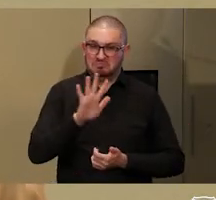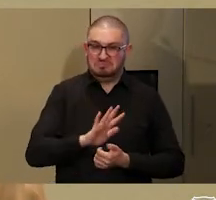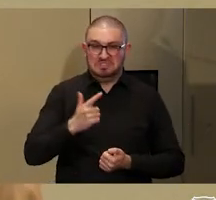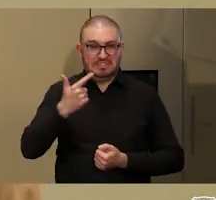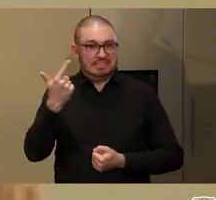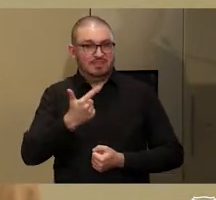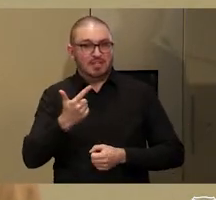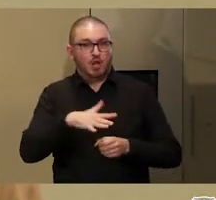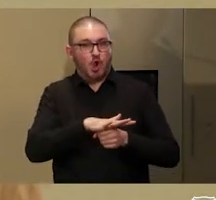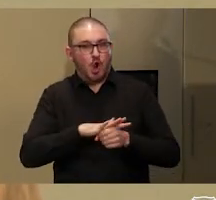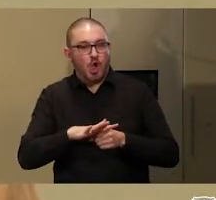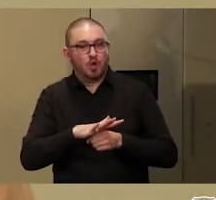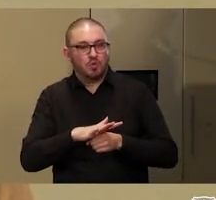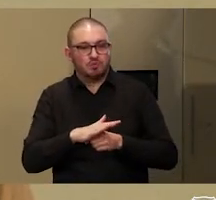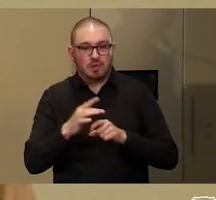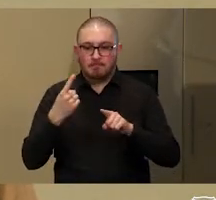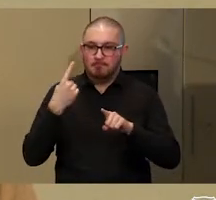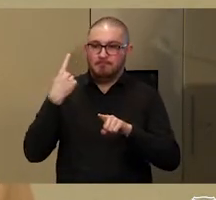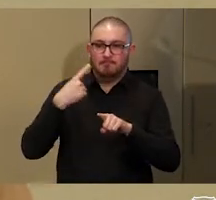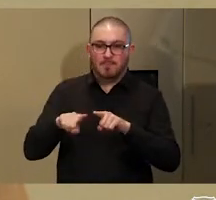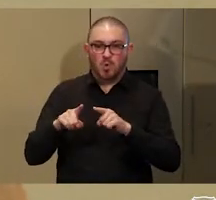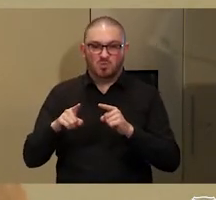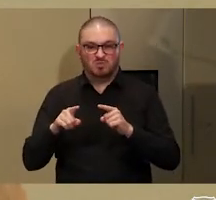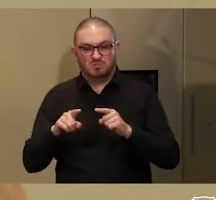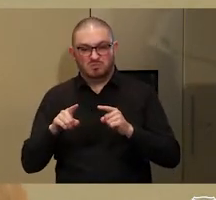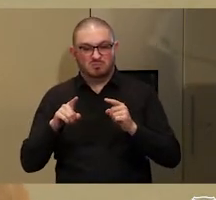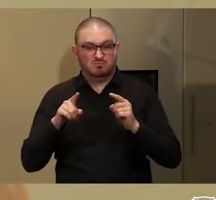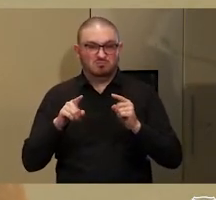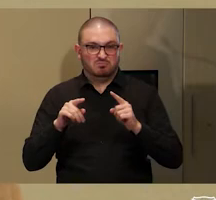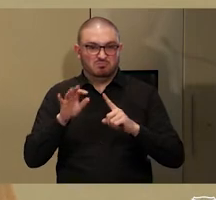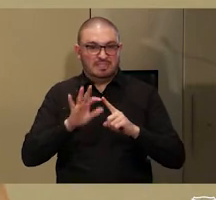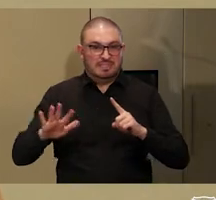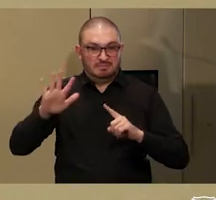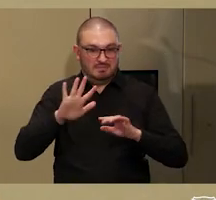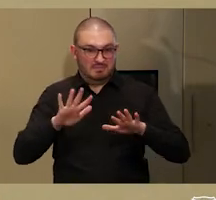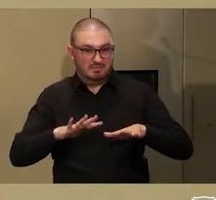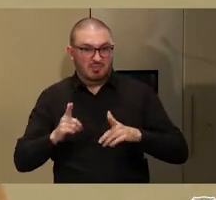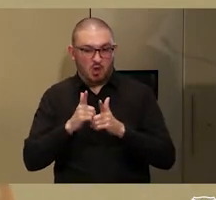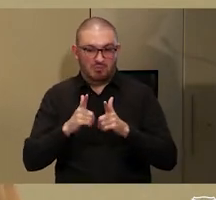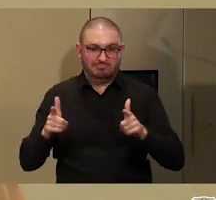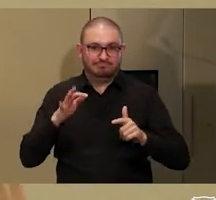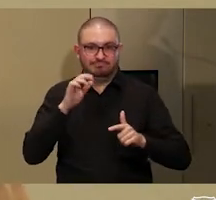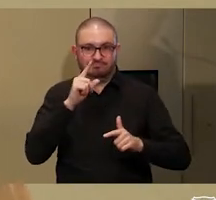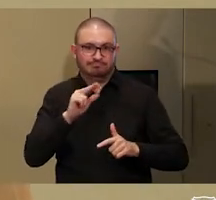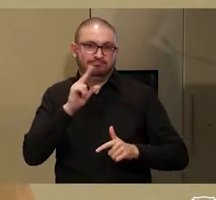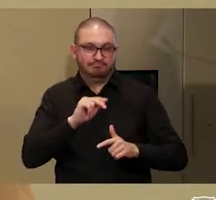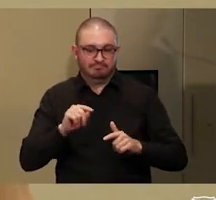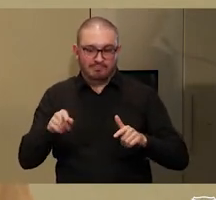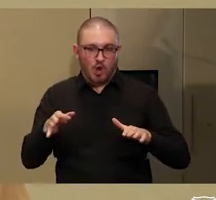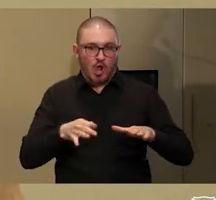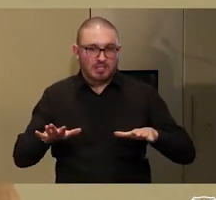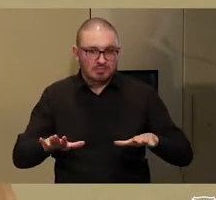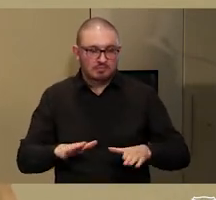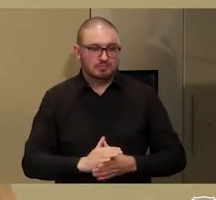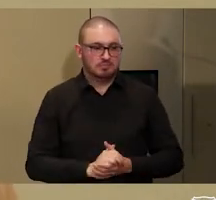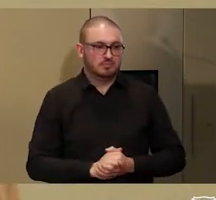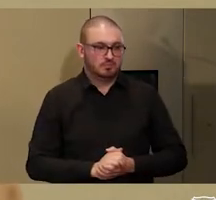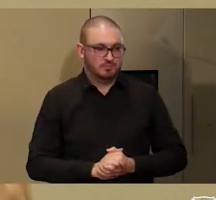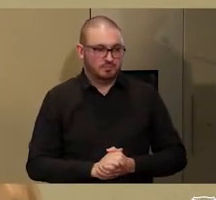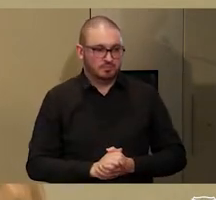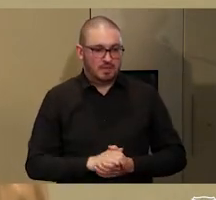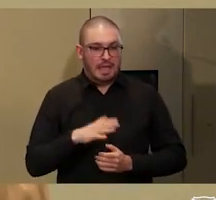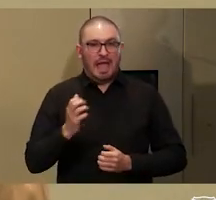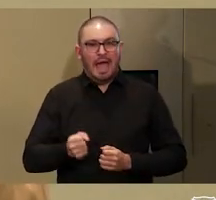local, mostly Austronesian languages spoken across the half-island nation, in addition to the